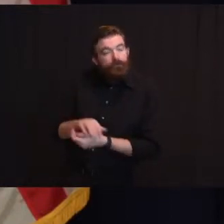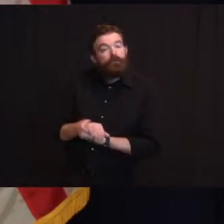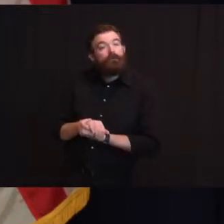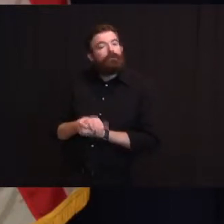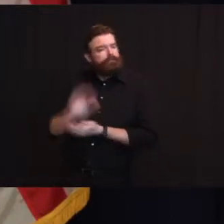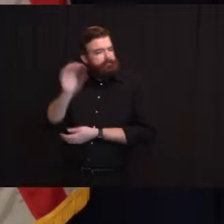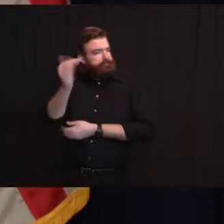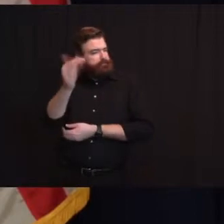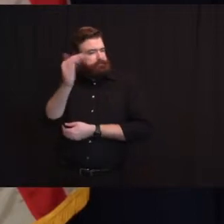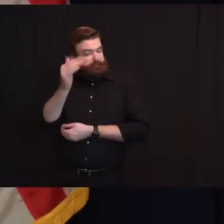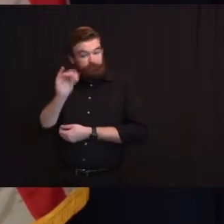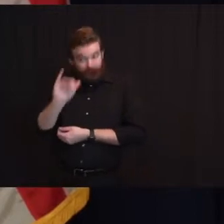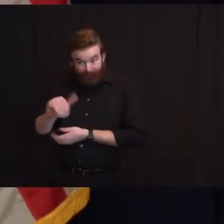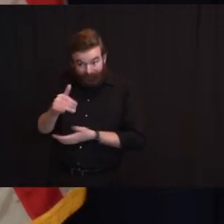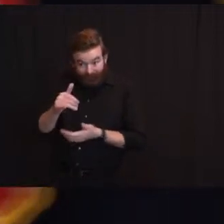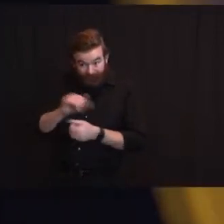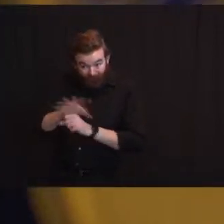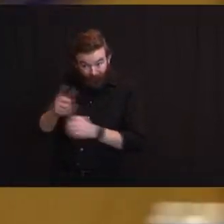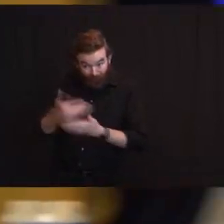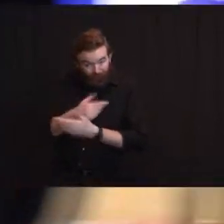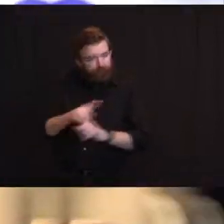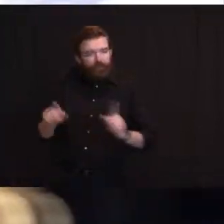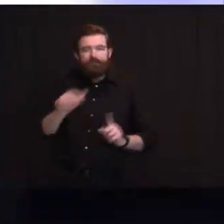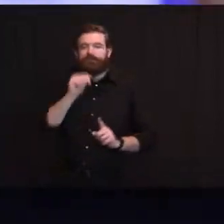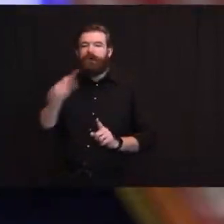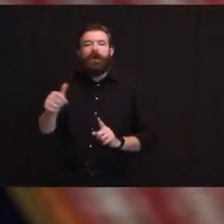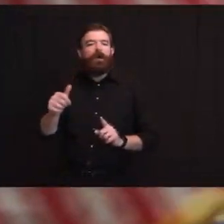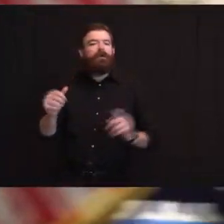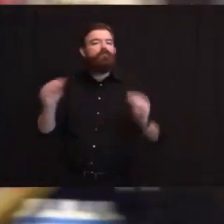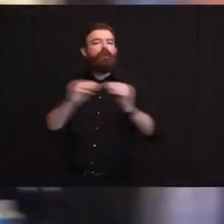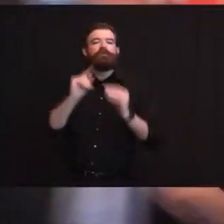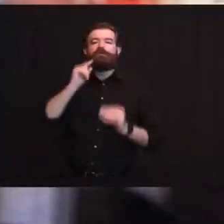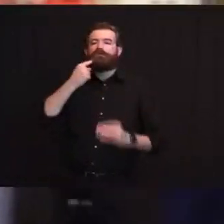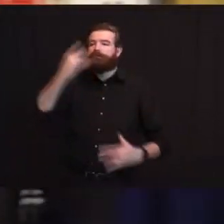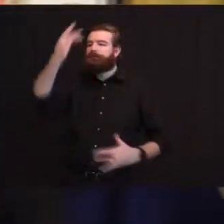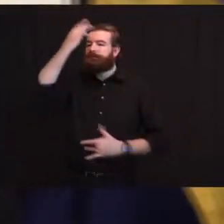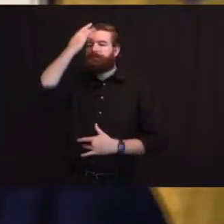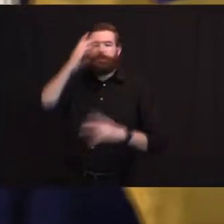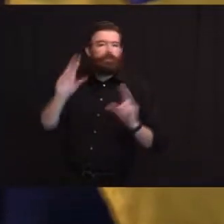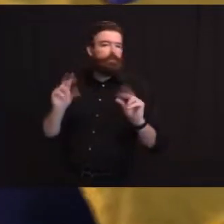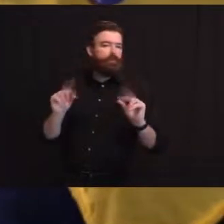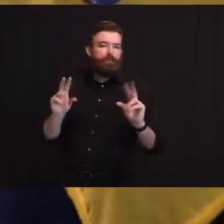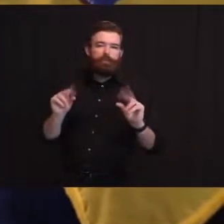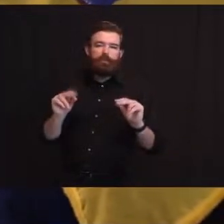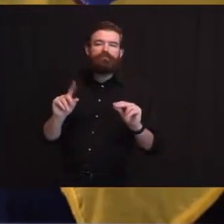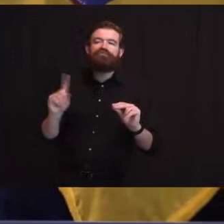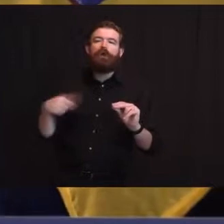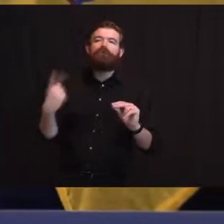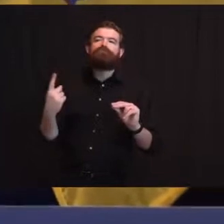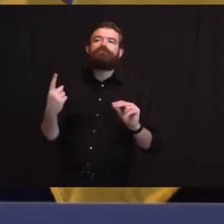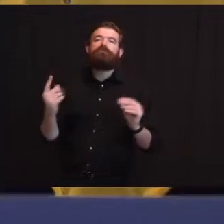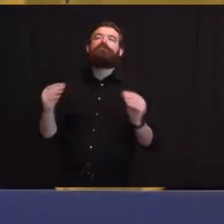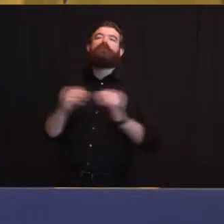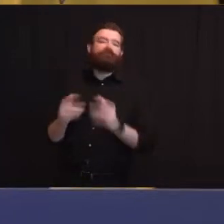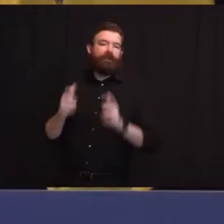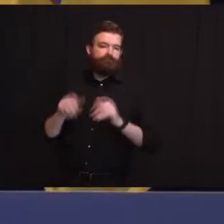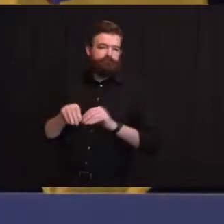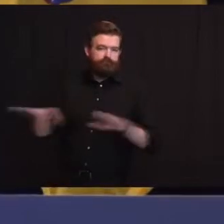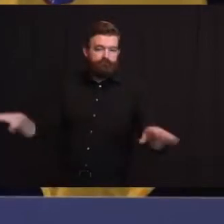transmissible thank you so the journey continues right thank you all